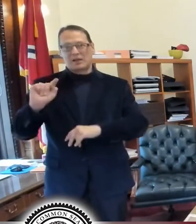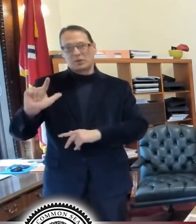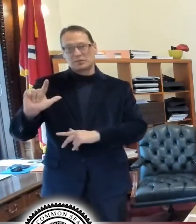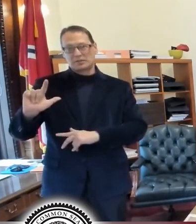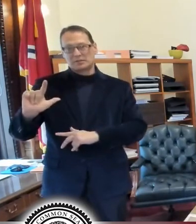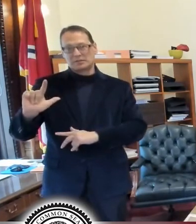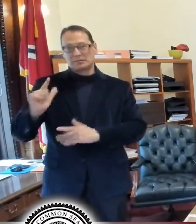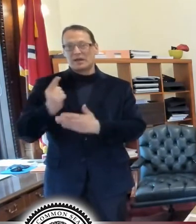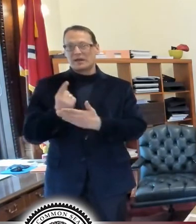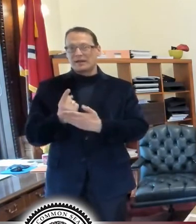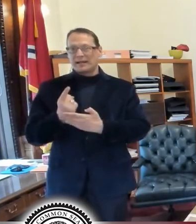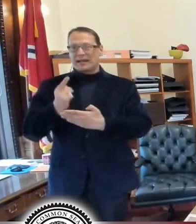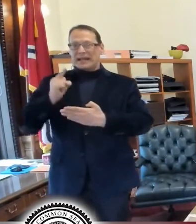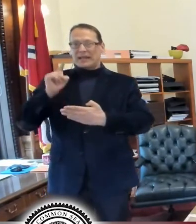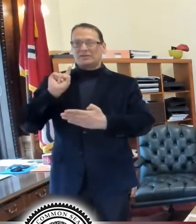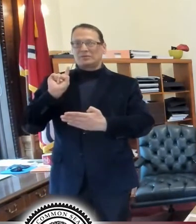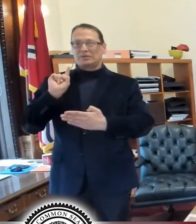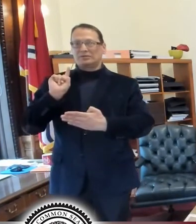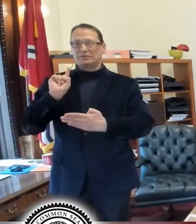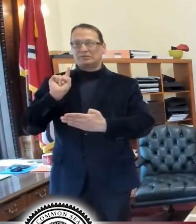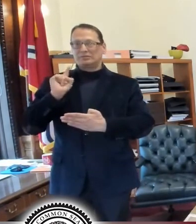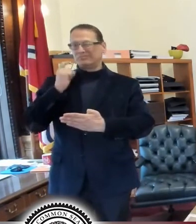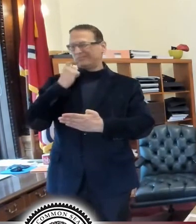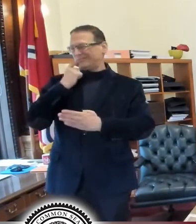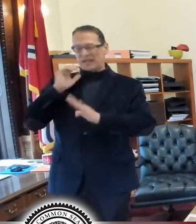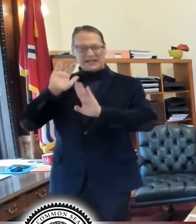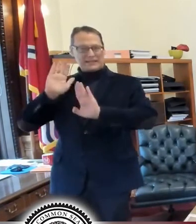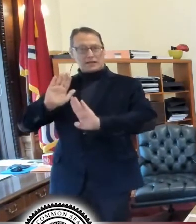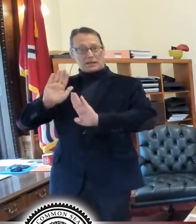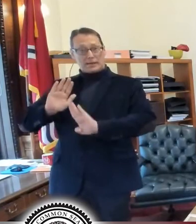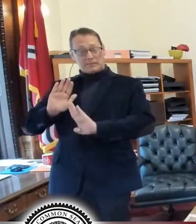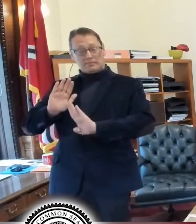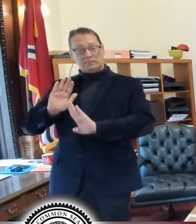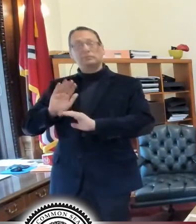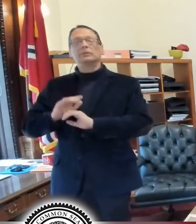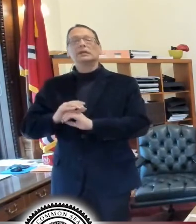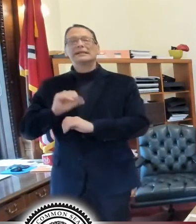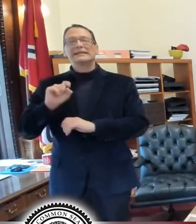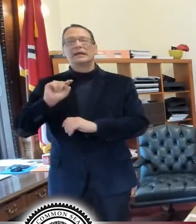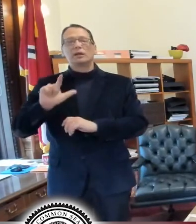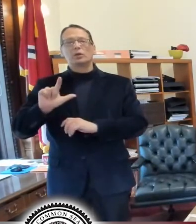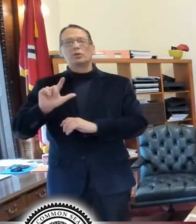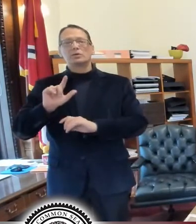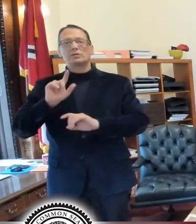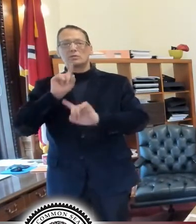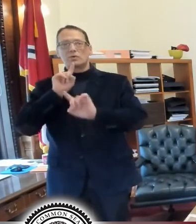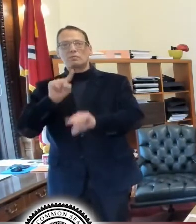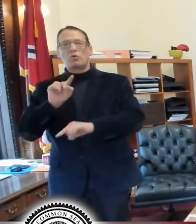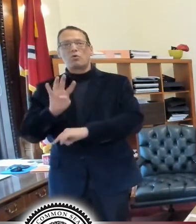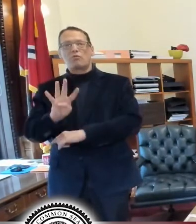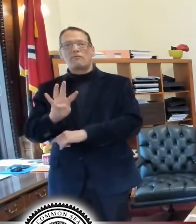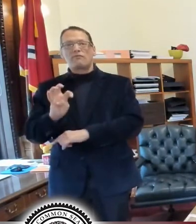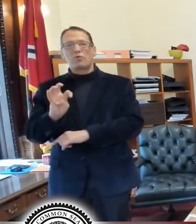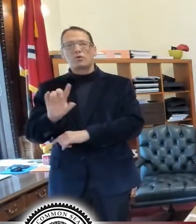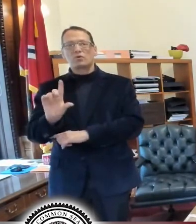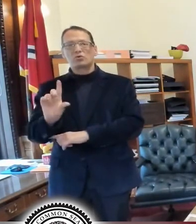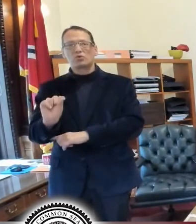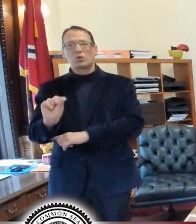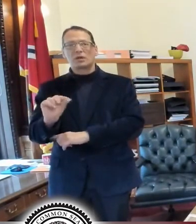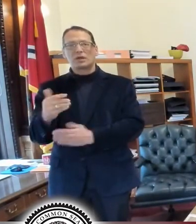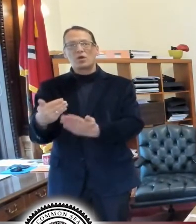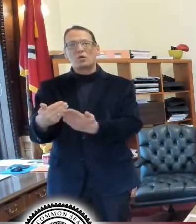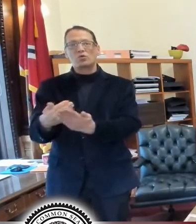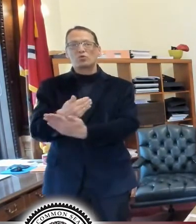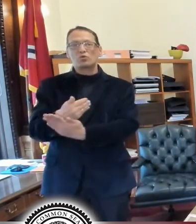Last week, the weekend, it's Sunday. Yesterday, the city of St. Louis reported 420 new